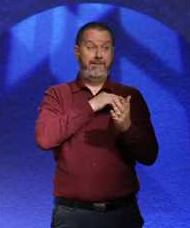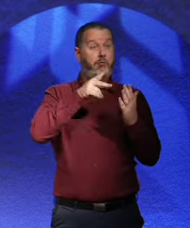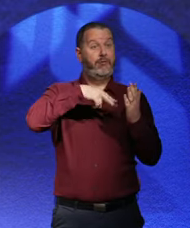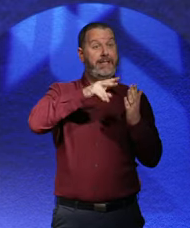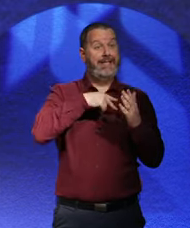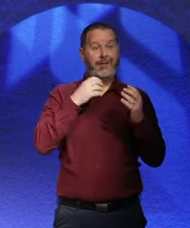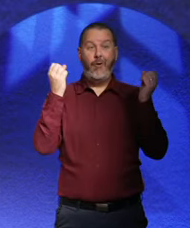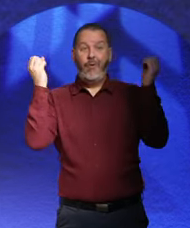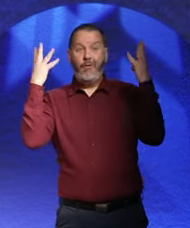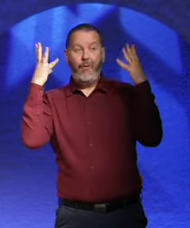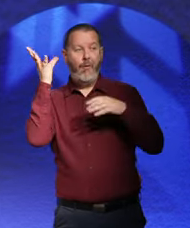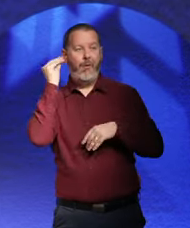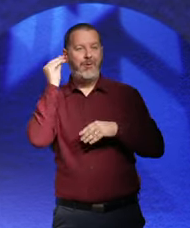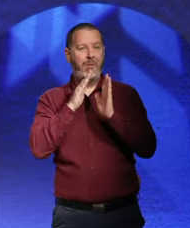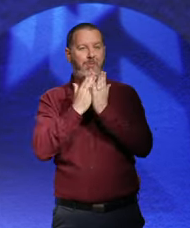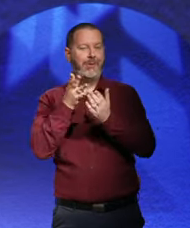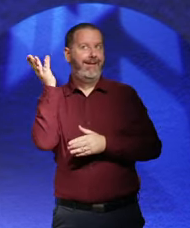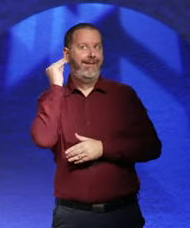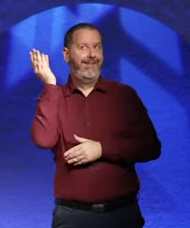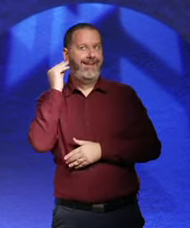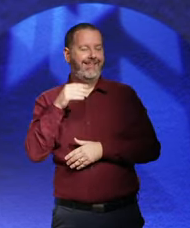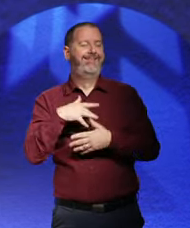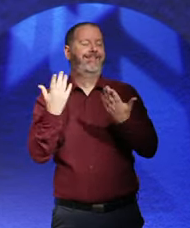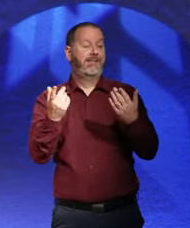I've read them all for audio books. Frank, welcome.